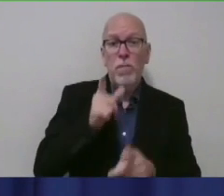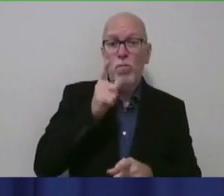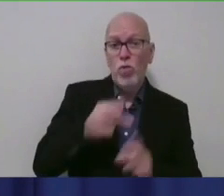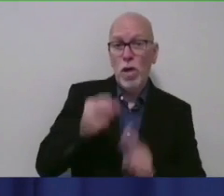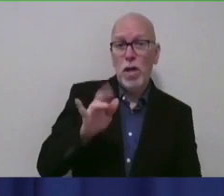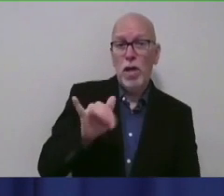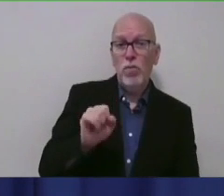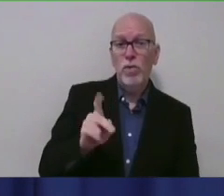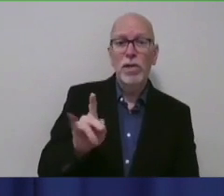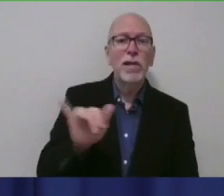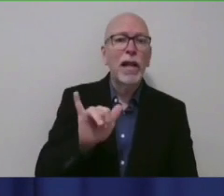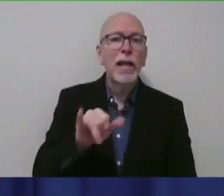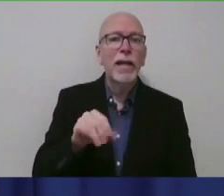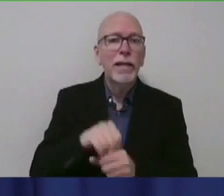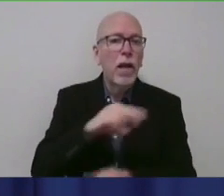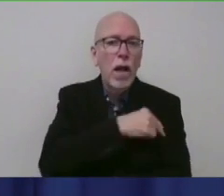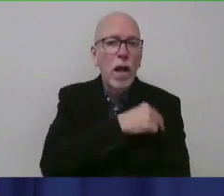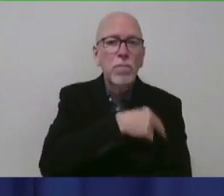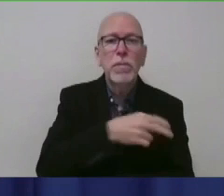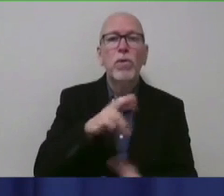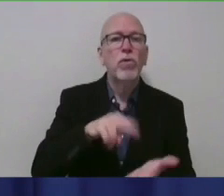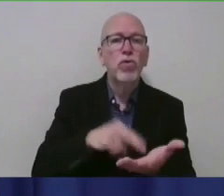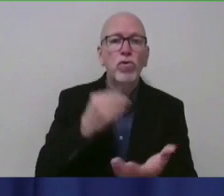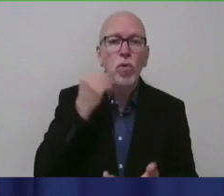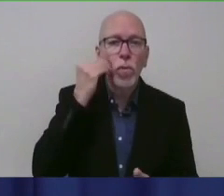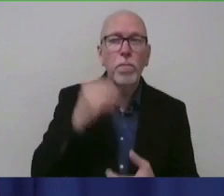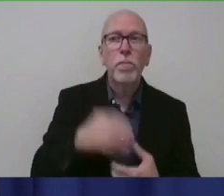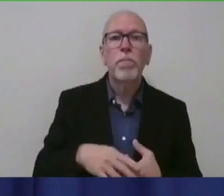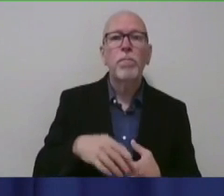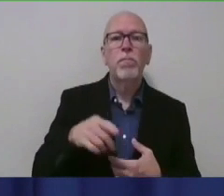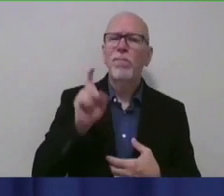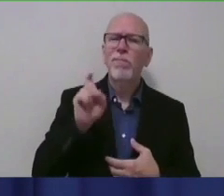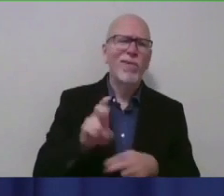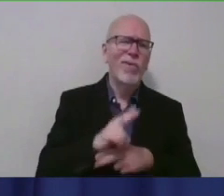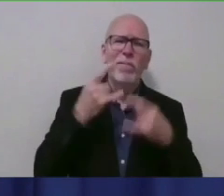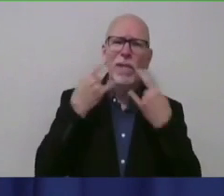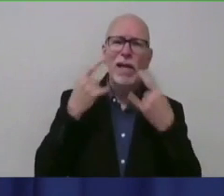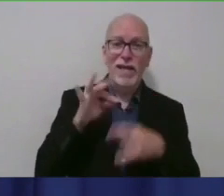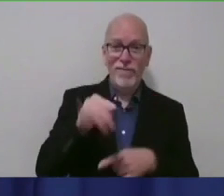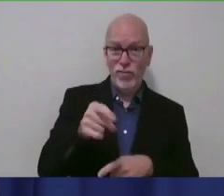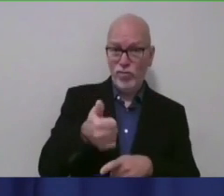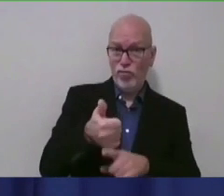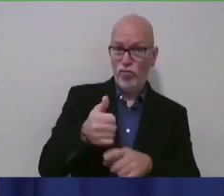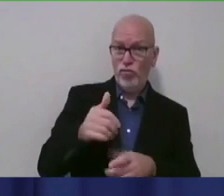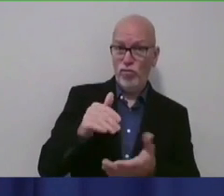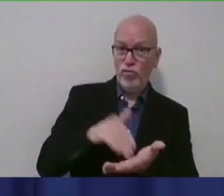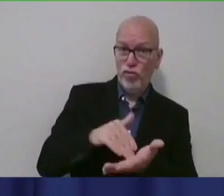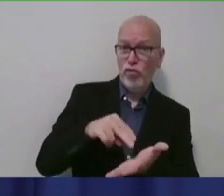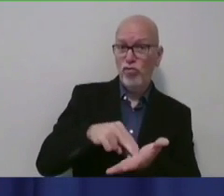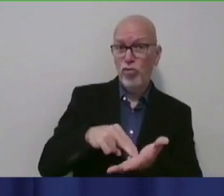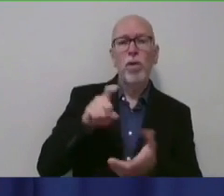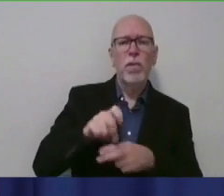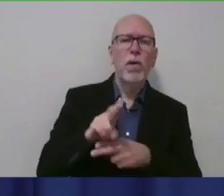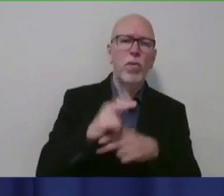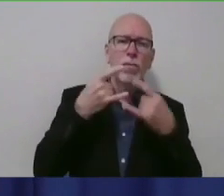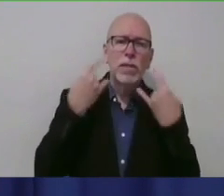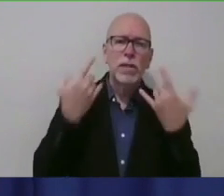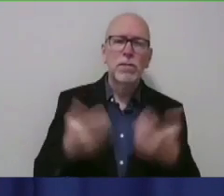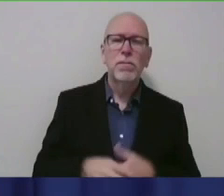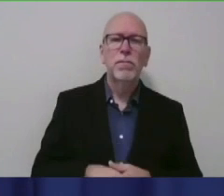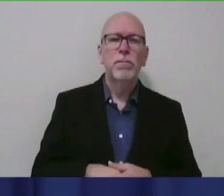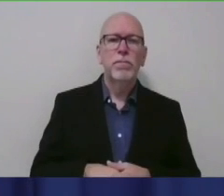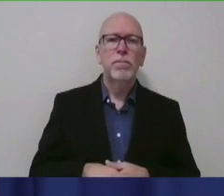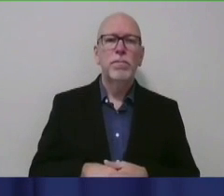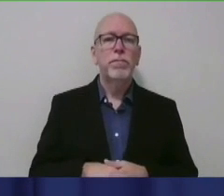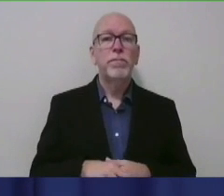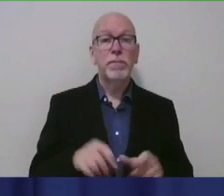hospitalized patients or long-term care facilities, you need to be masked as a health care provider to support that. So, as a state, we're not